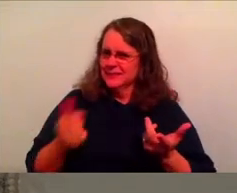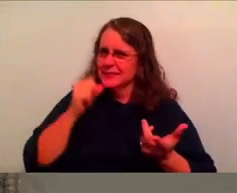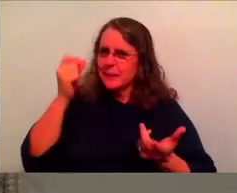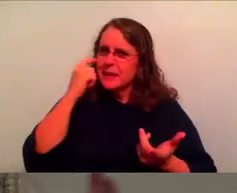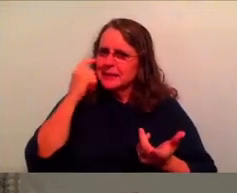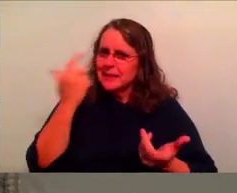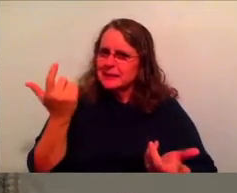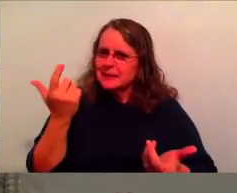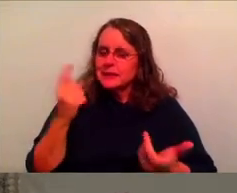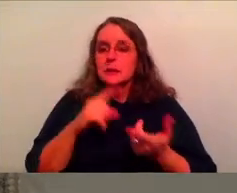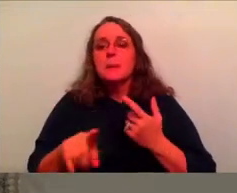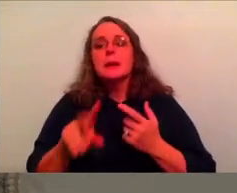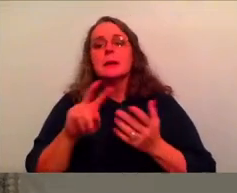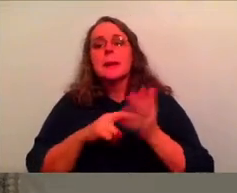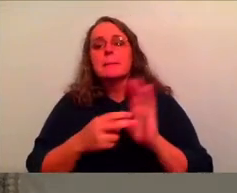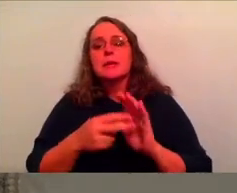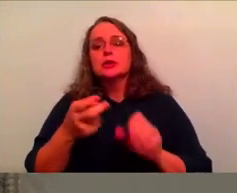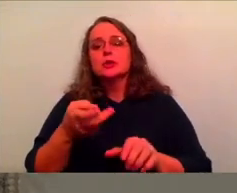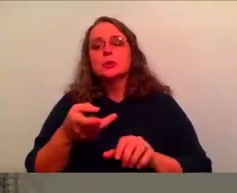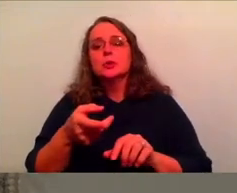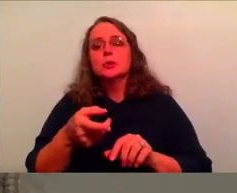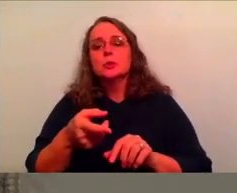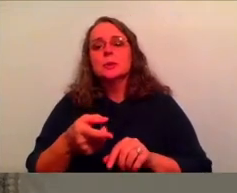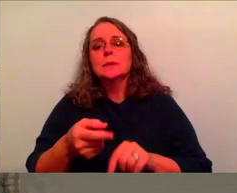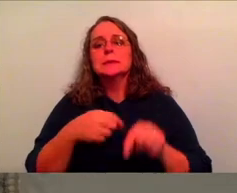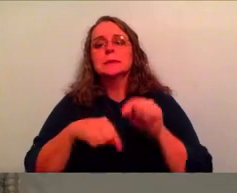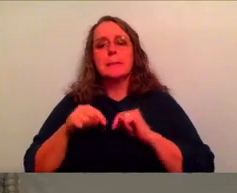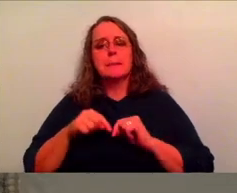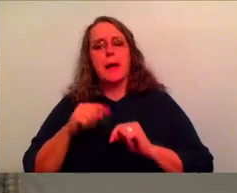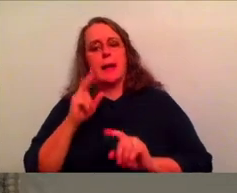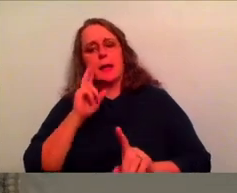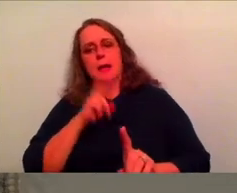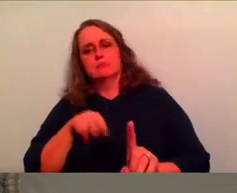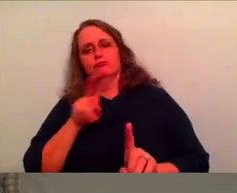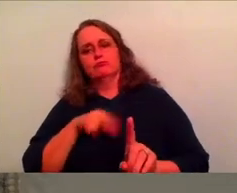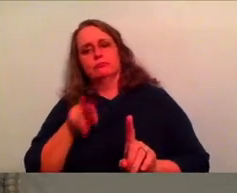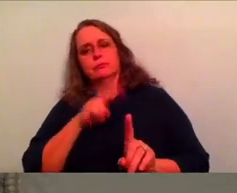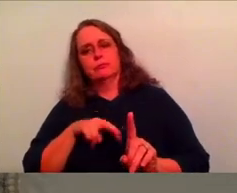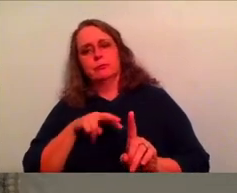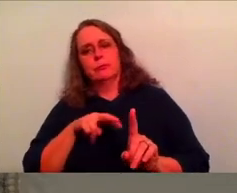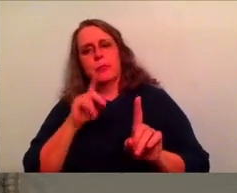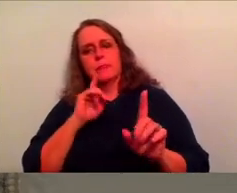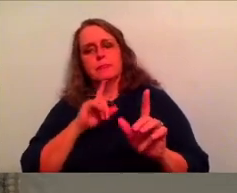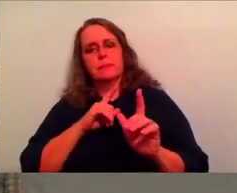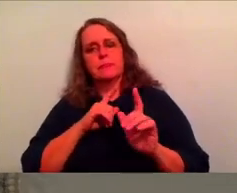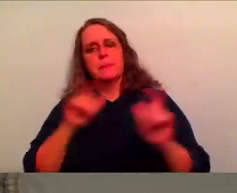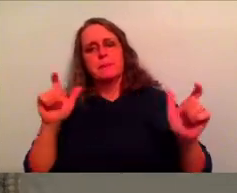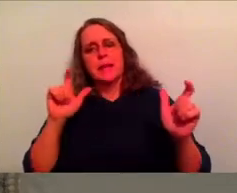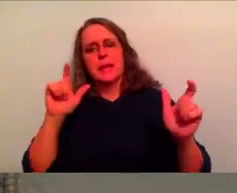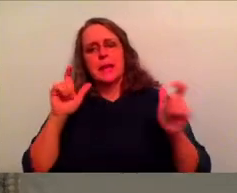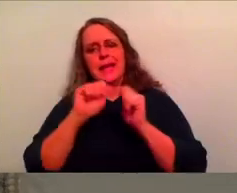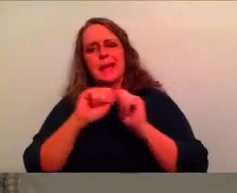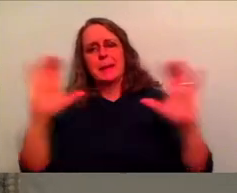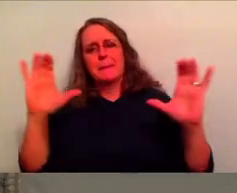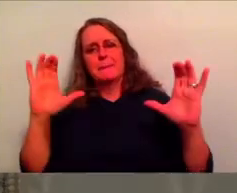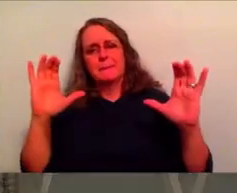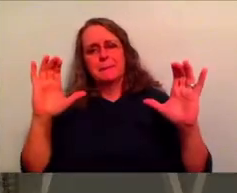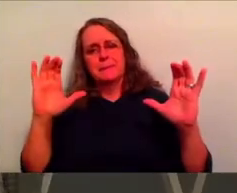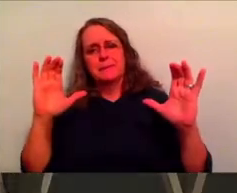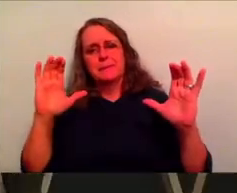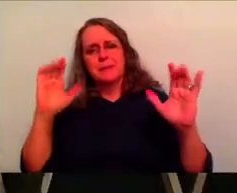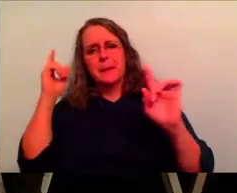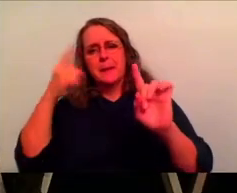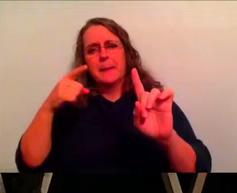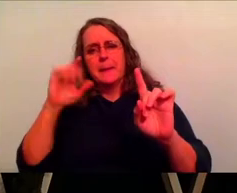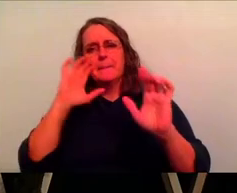But it's, it's stepping back and seeing the bigger picture of when I recognize when that's a huge step when I'm able to recognize and not only recognize, but, uh, but